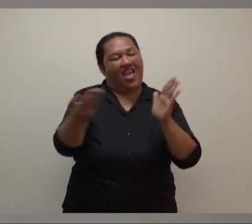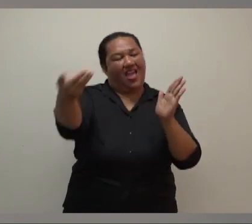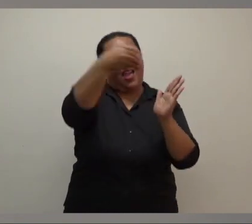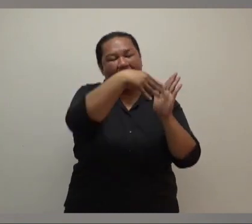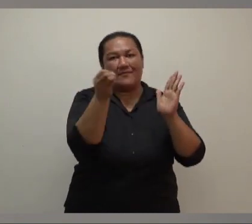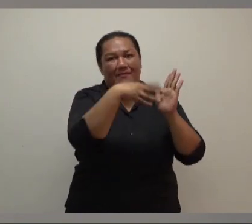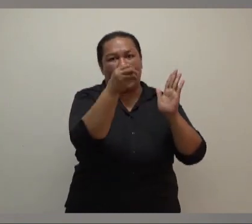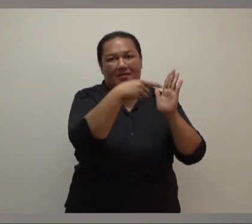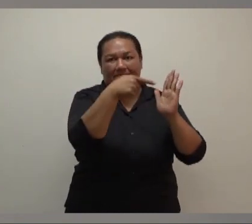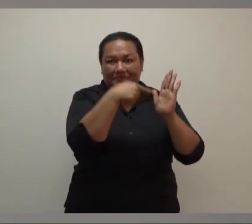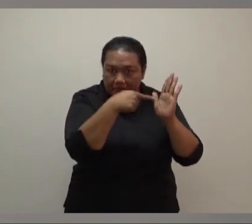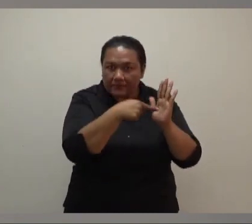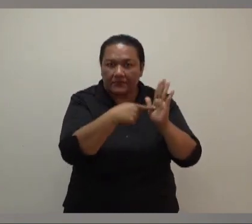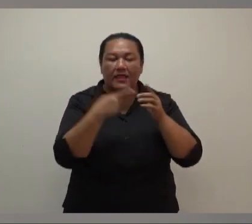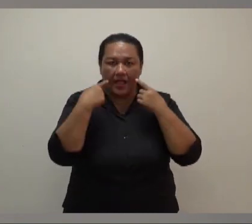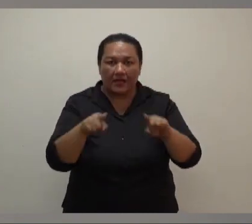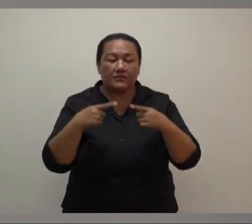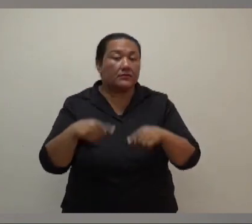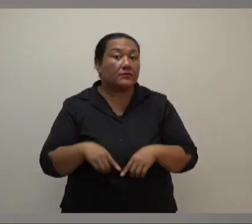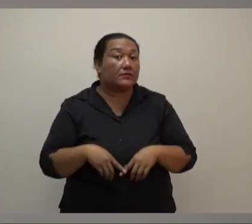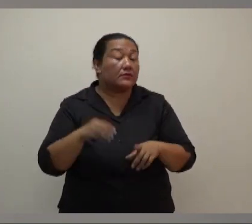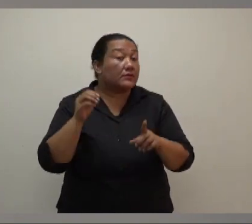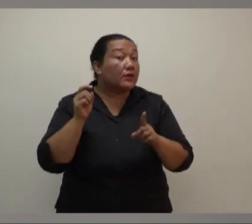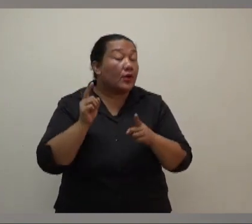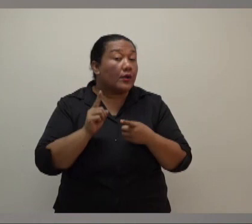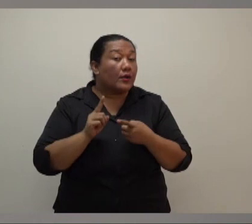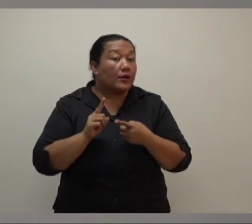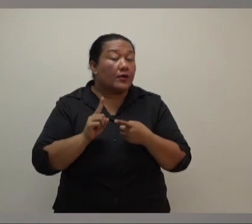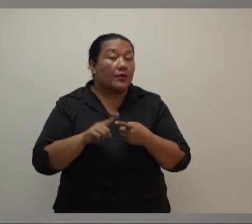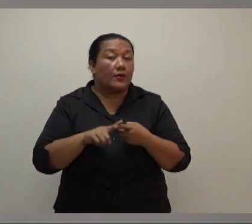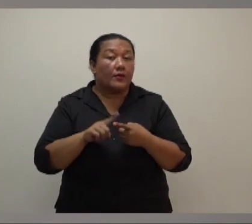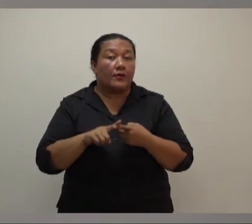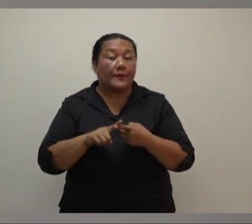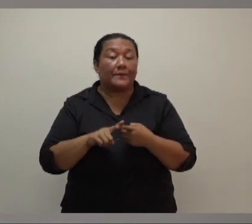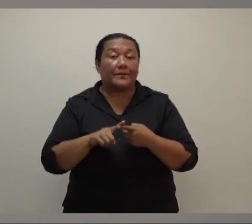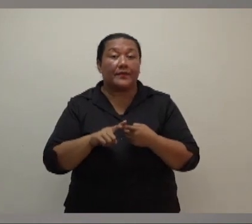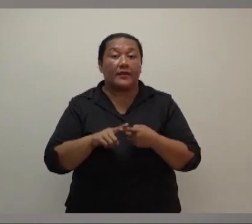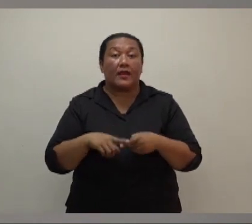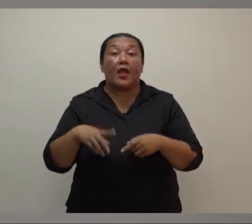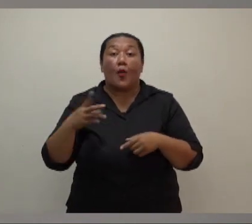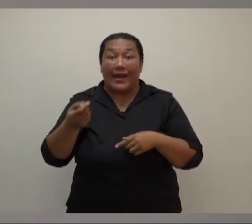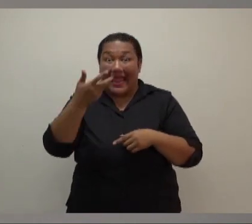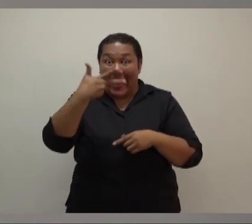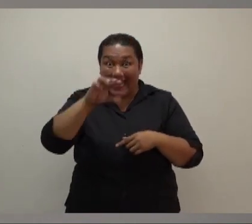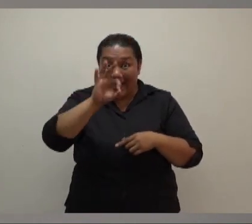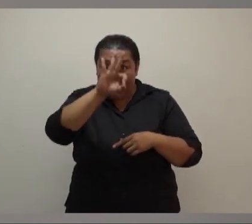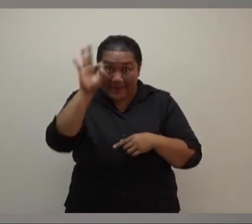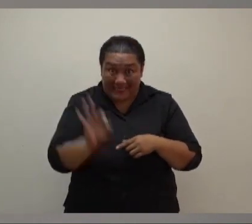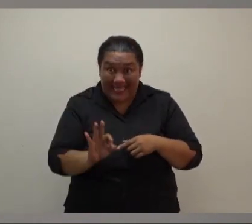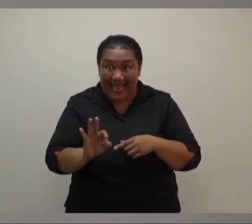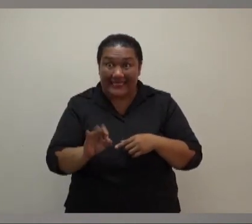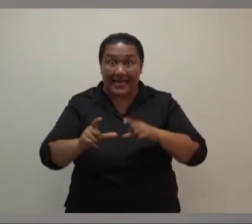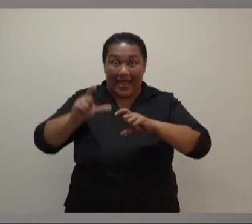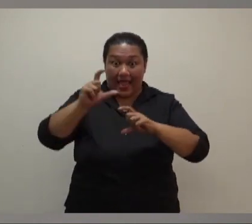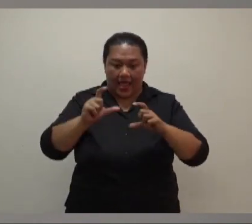specifically on how venues can become CARE-Fiji certified so that they may host events at 80% capacity. We have two